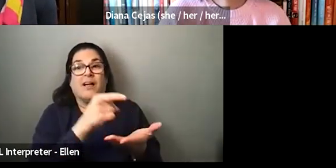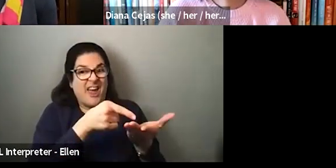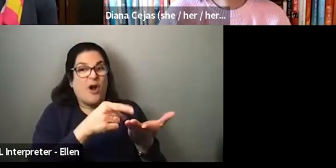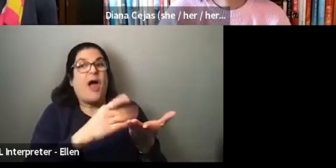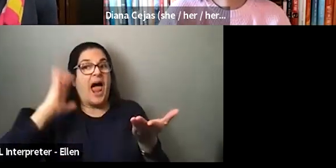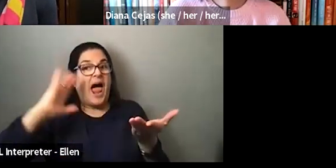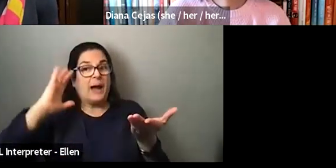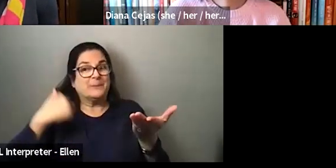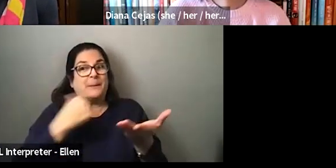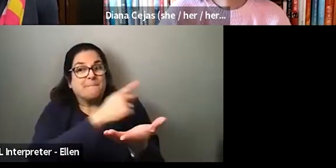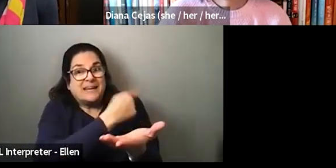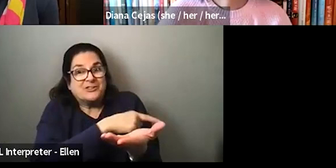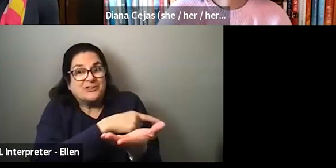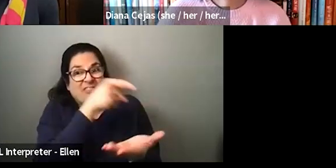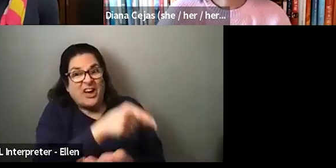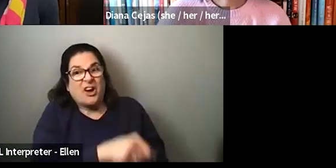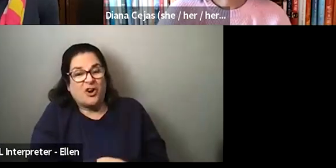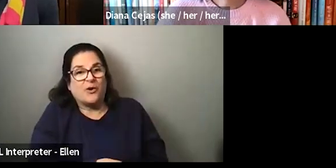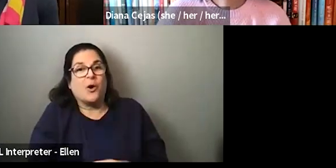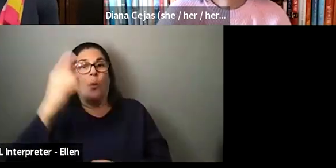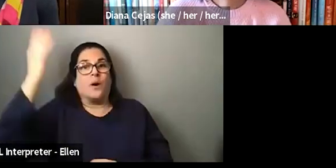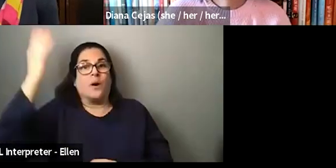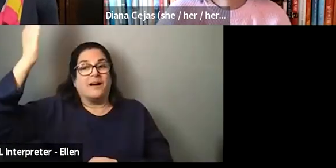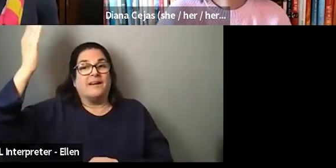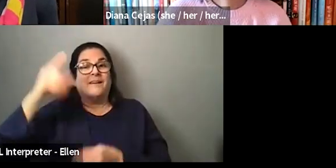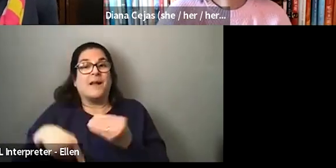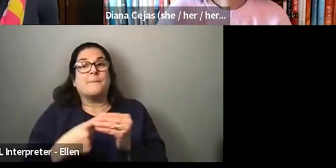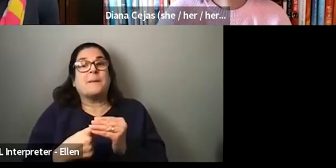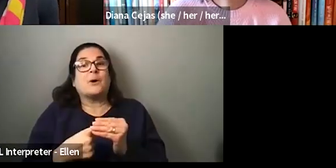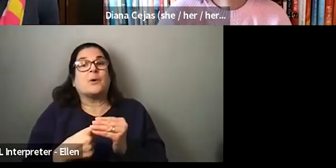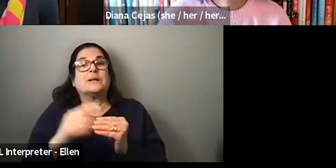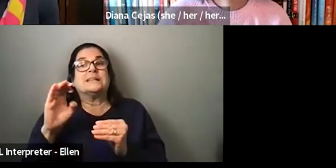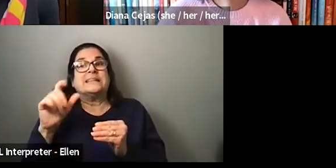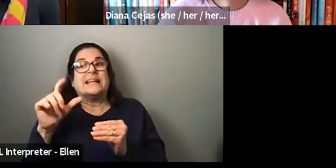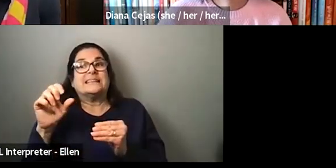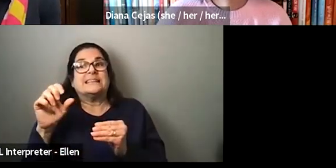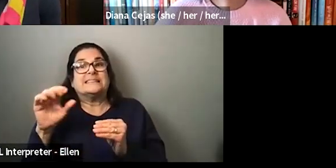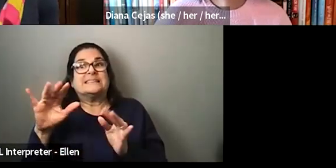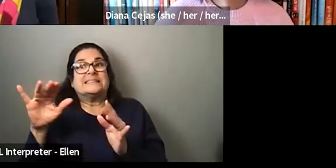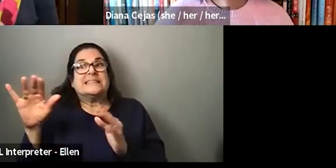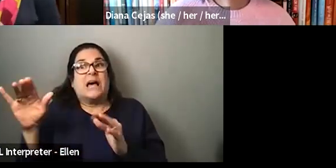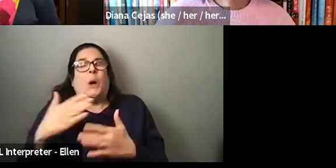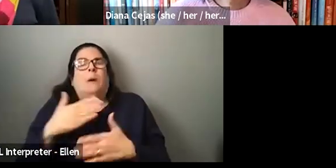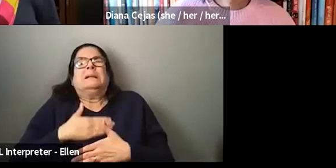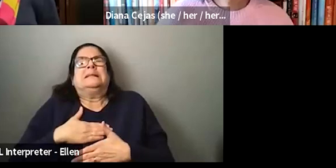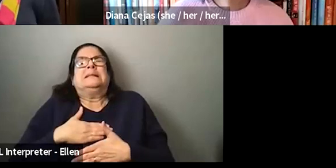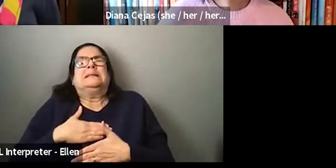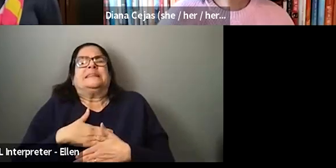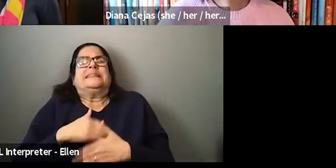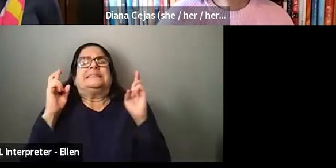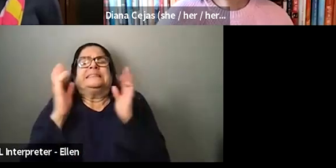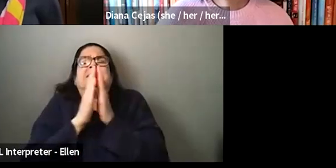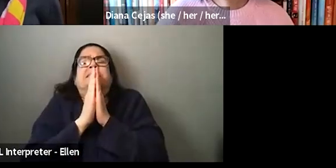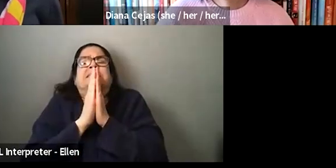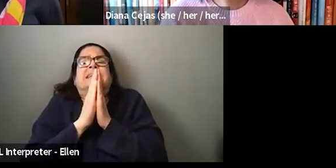you know, they had a one lecture on skeletal splasions and I thought, please, please let it not be me. Um, the example